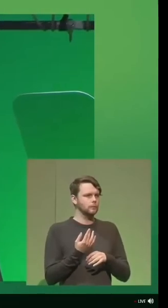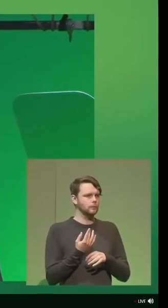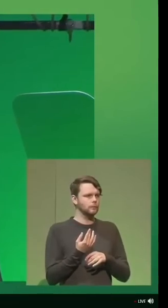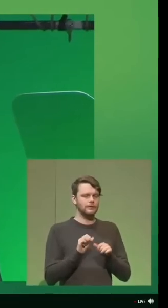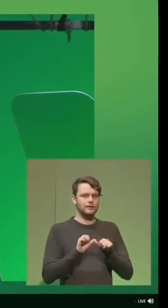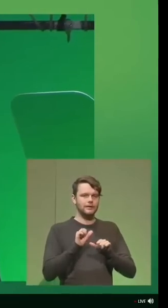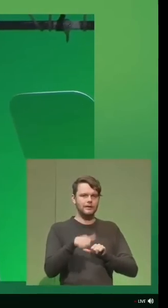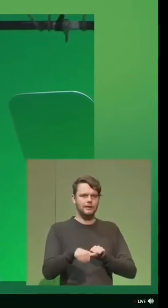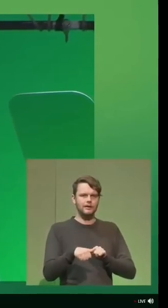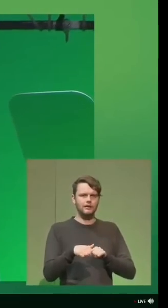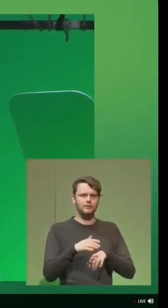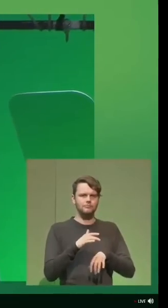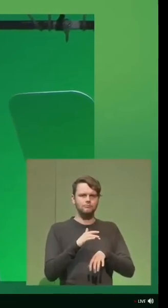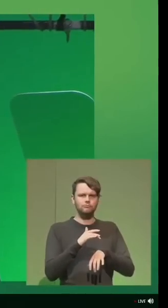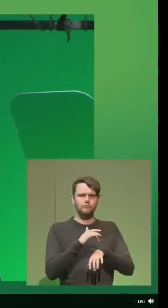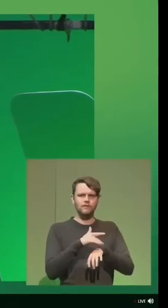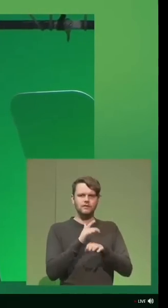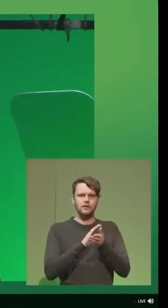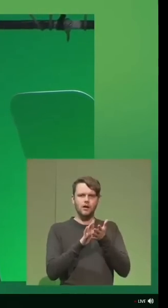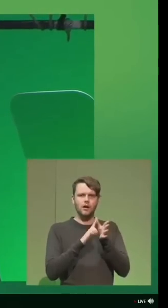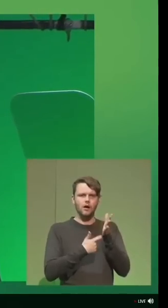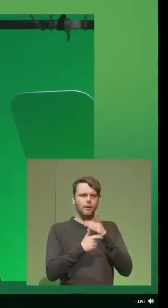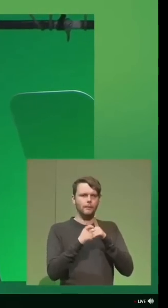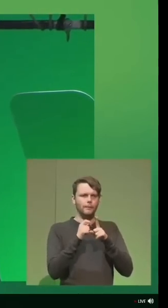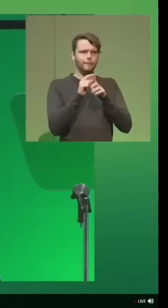Professor Harper.